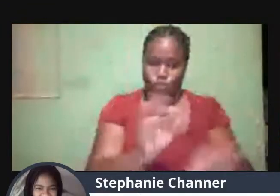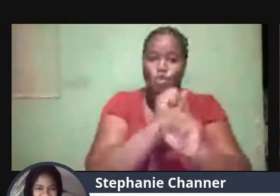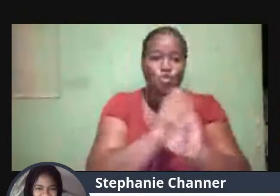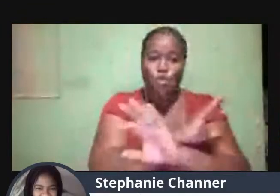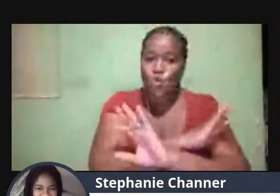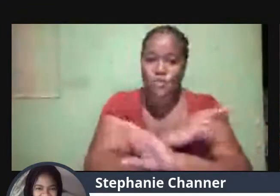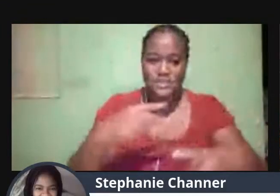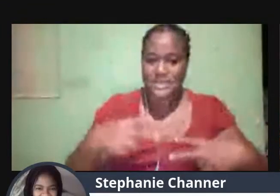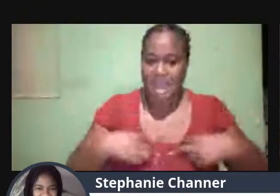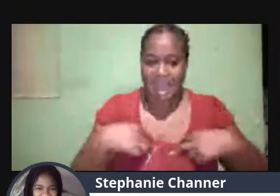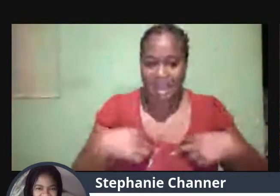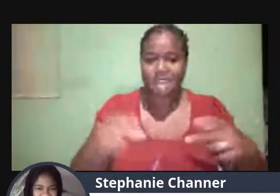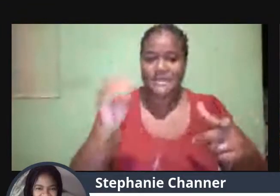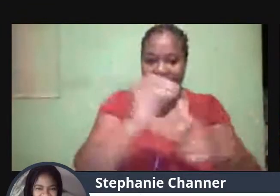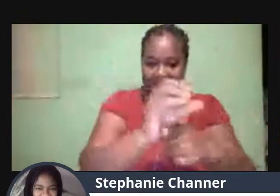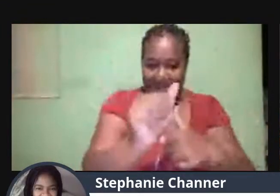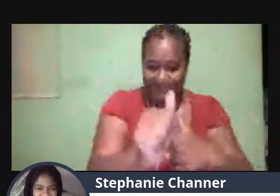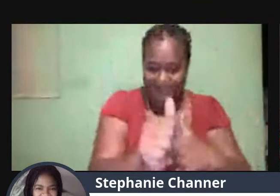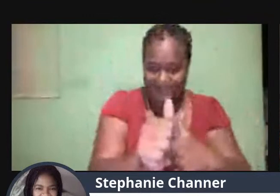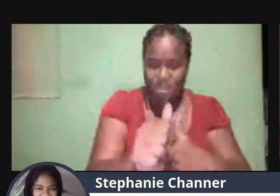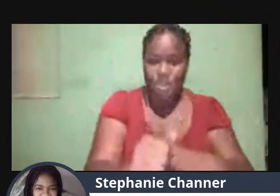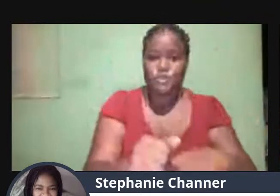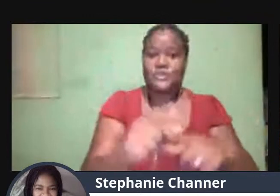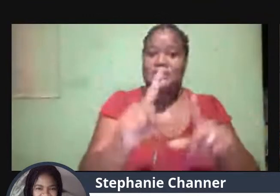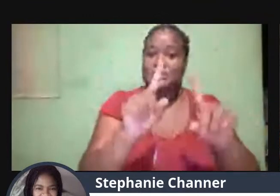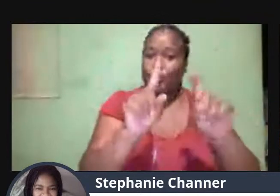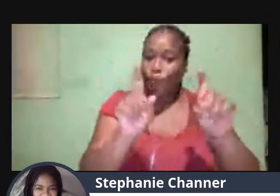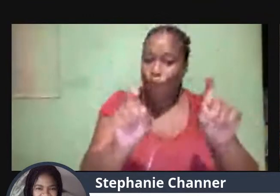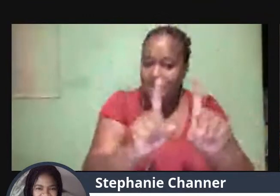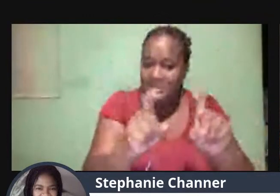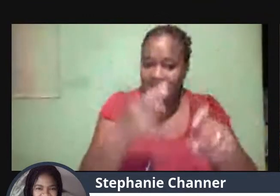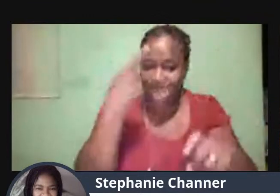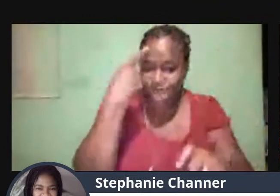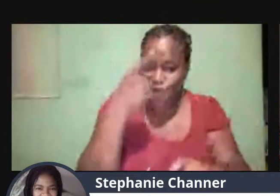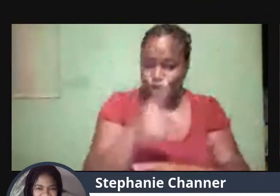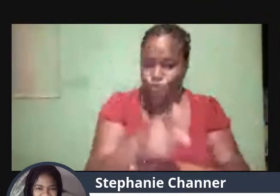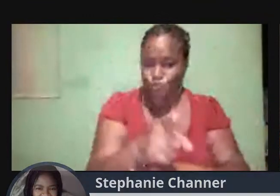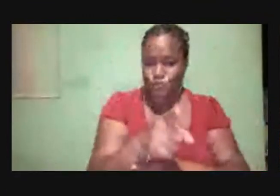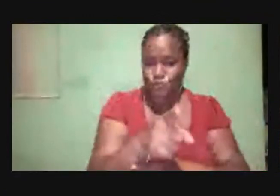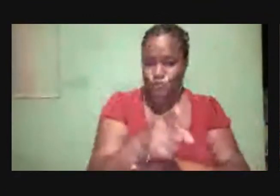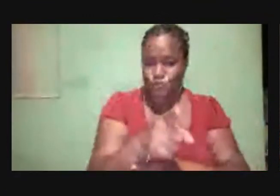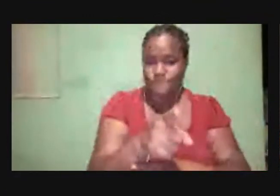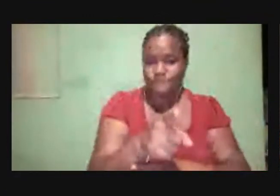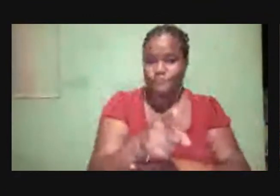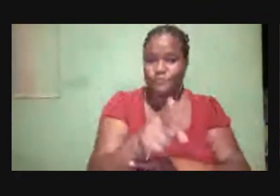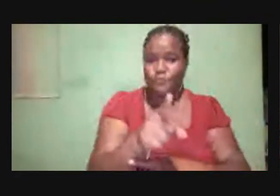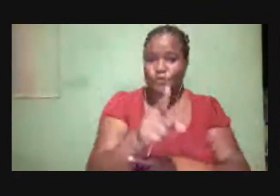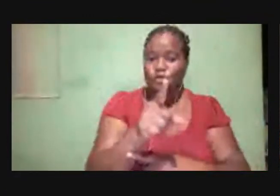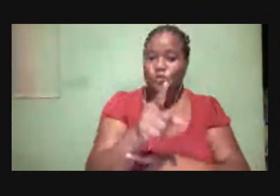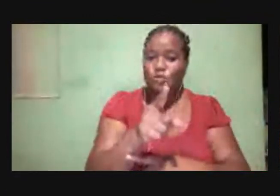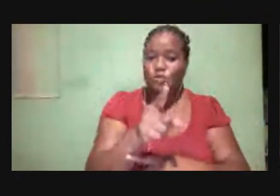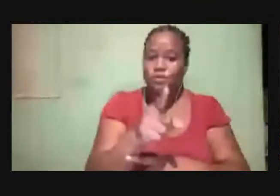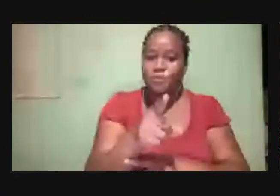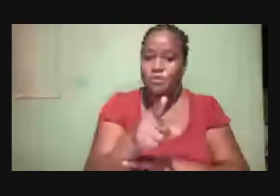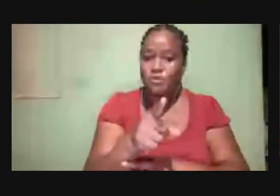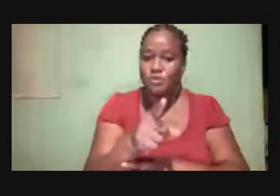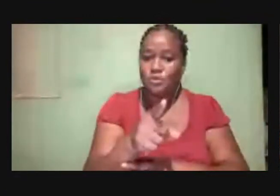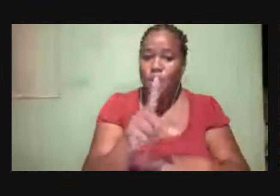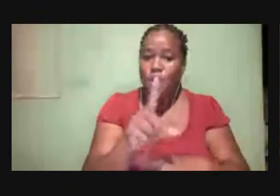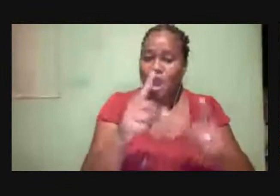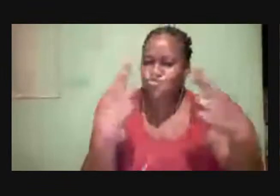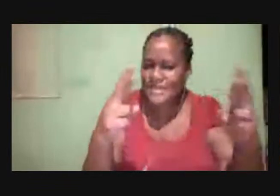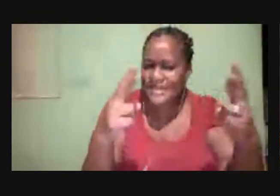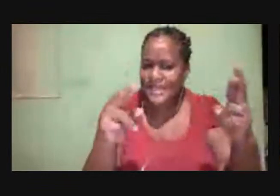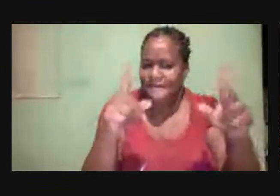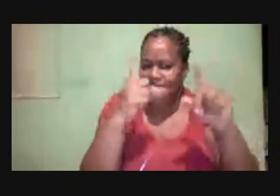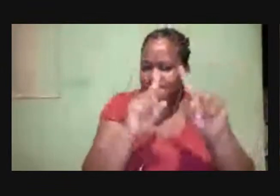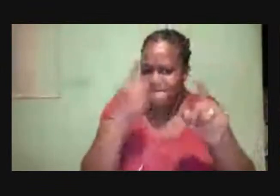these questions are for you. Two questions. Are you ready for my riddle? Are you ready for my